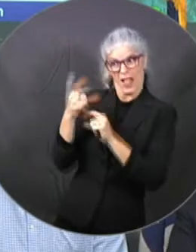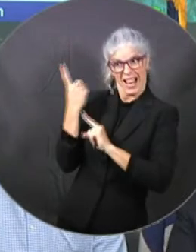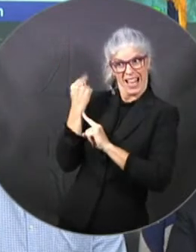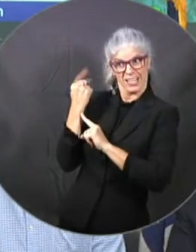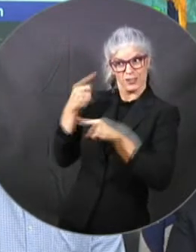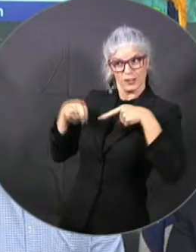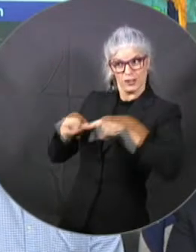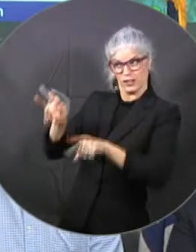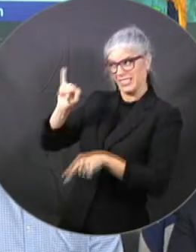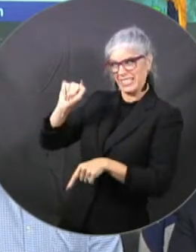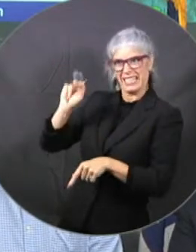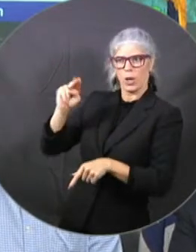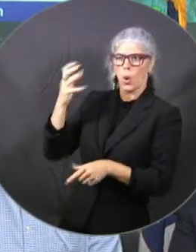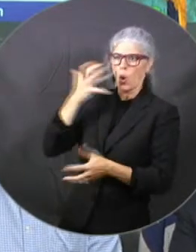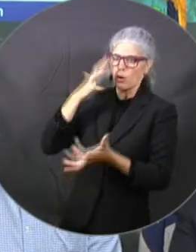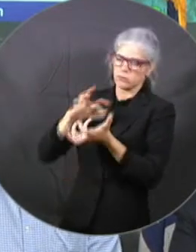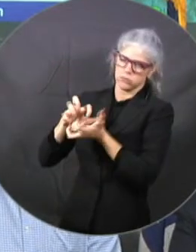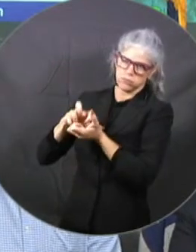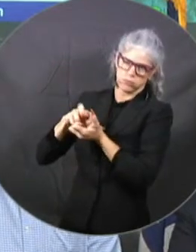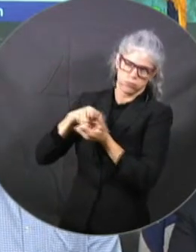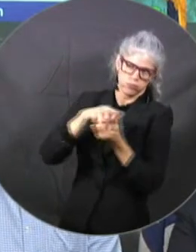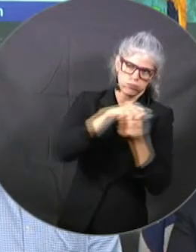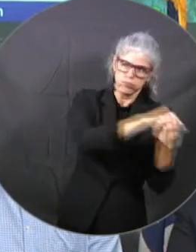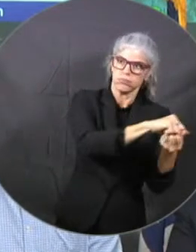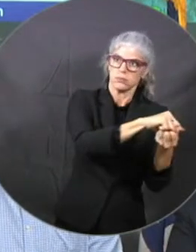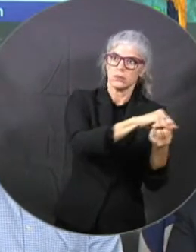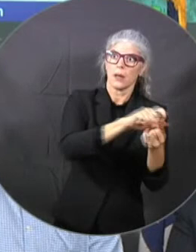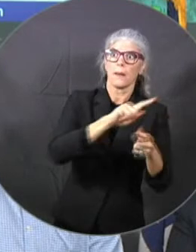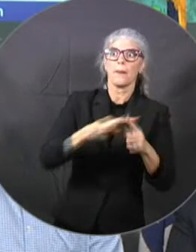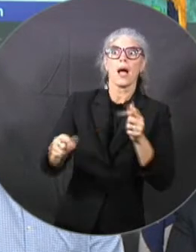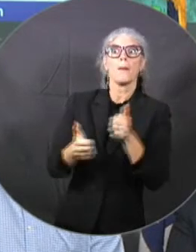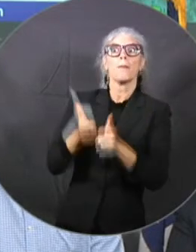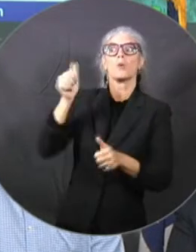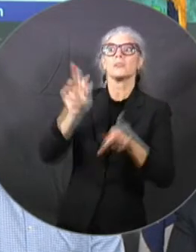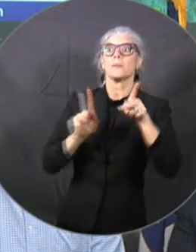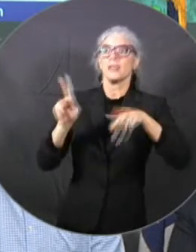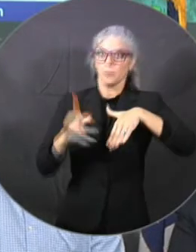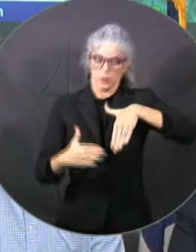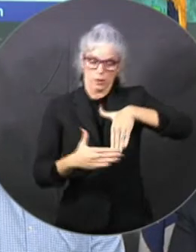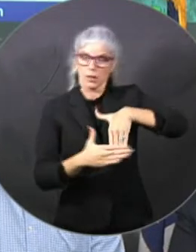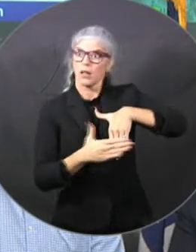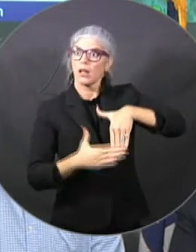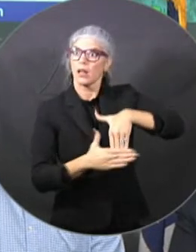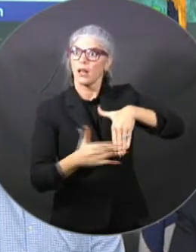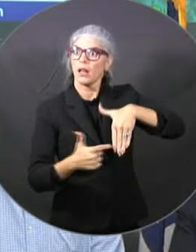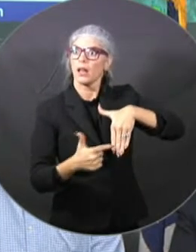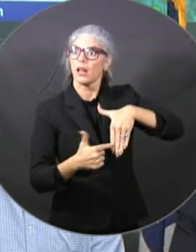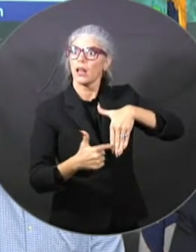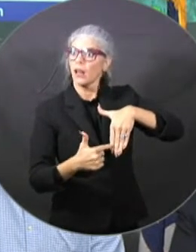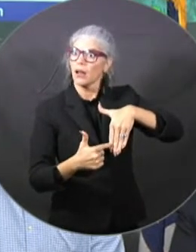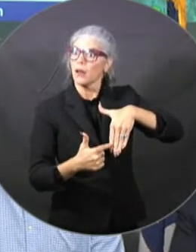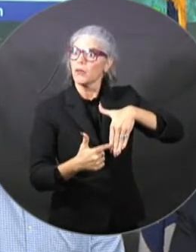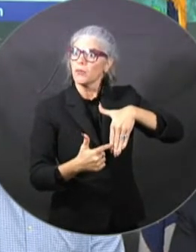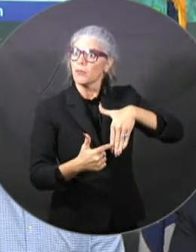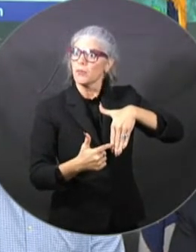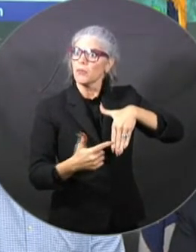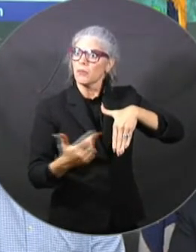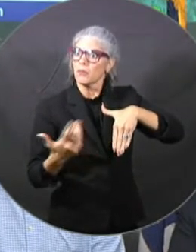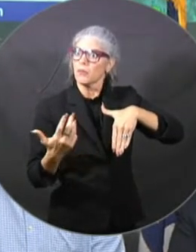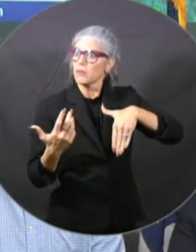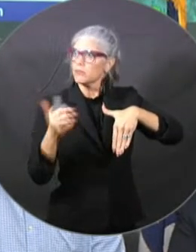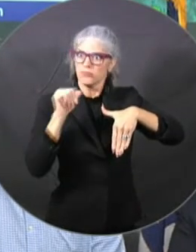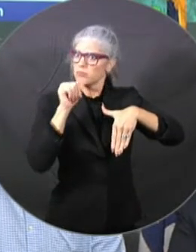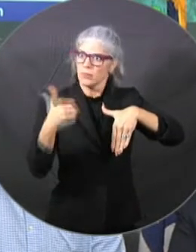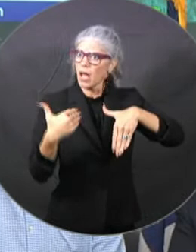was, you know, the vast majority of people even in southwest Florida did not suffer catastrophic loss. And so to get